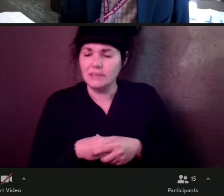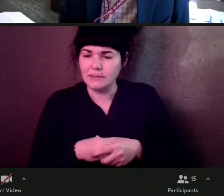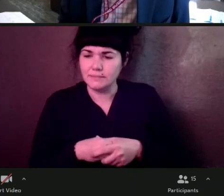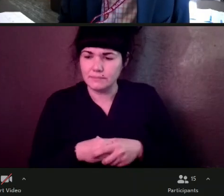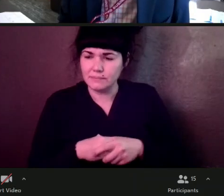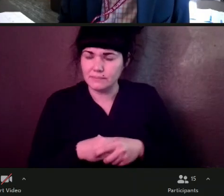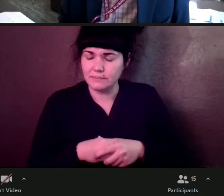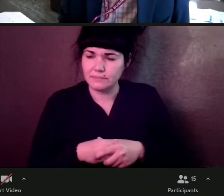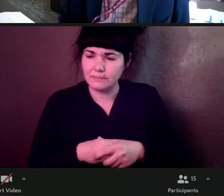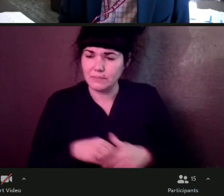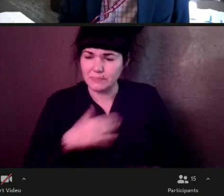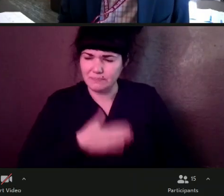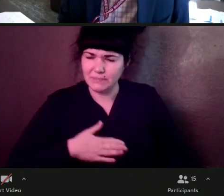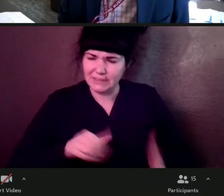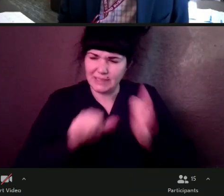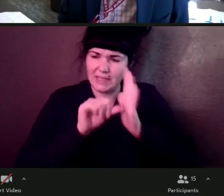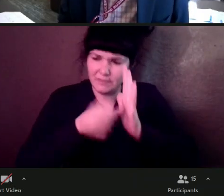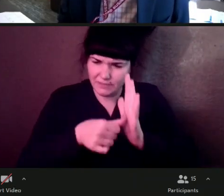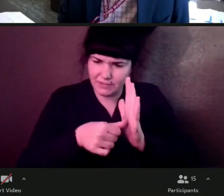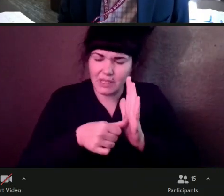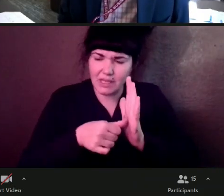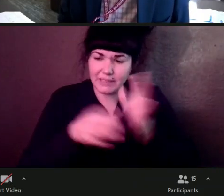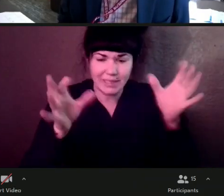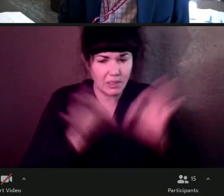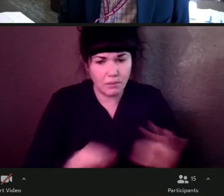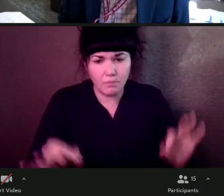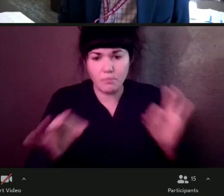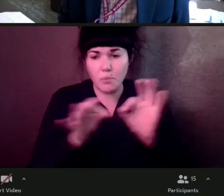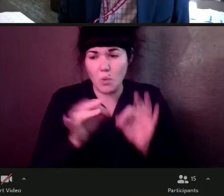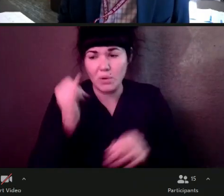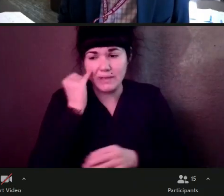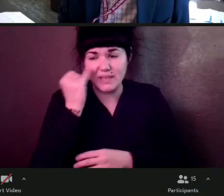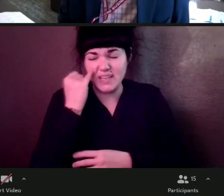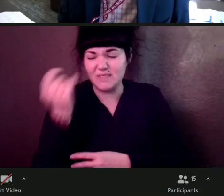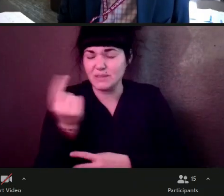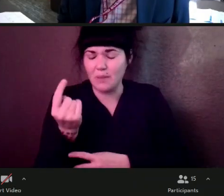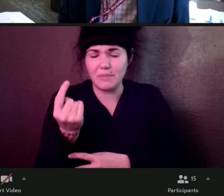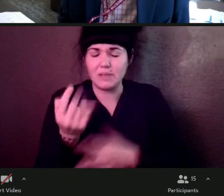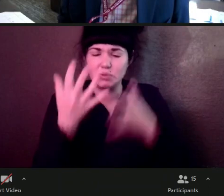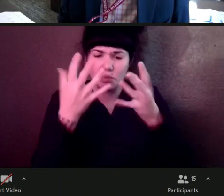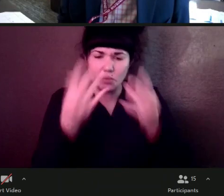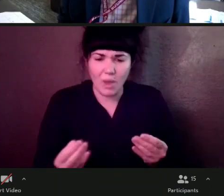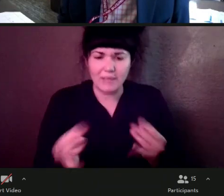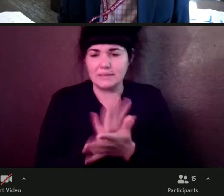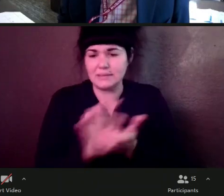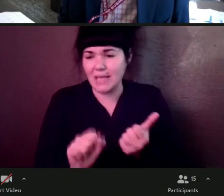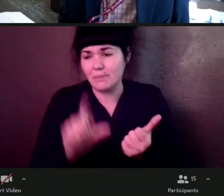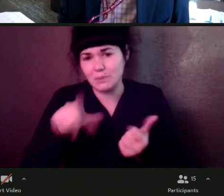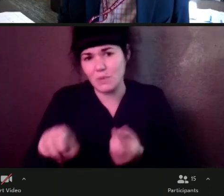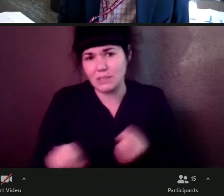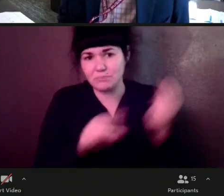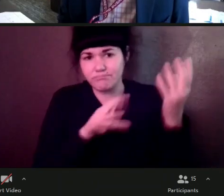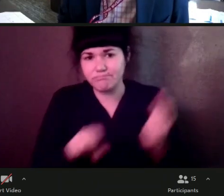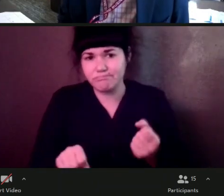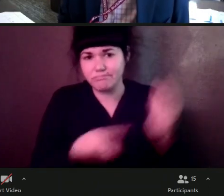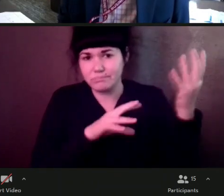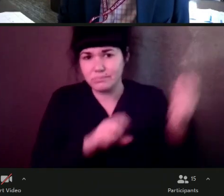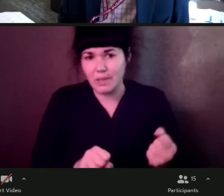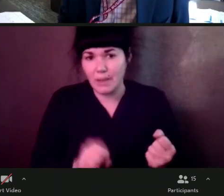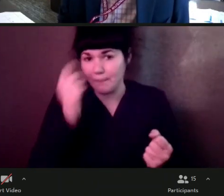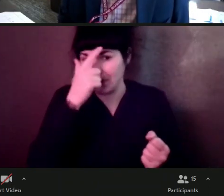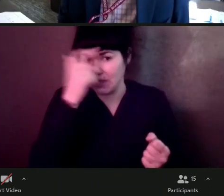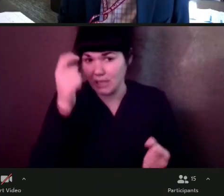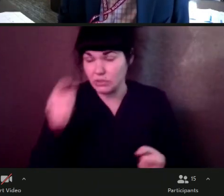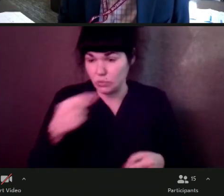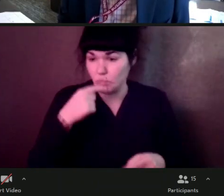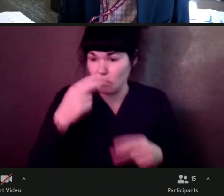that because of the risks to the health. Right. So, you know, if you can just share a little bit, cause you did mention that there might be old mold that gets re-triggered. So if you could talk